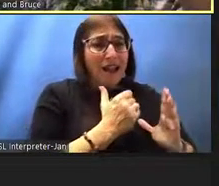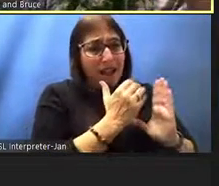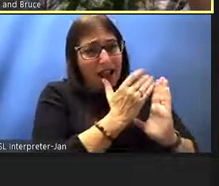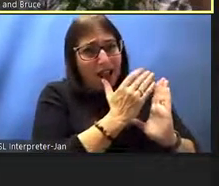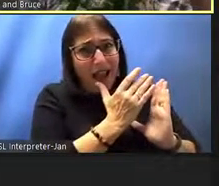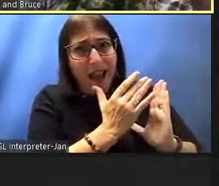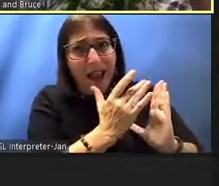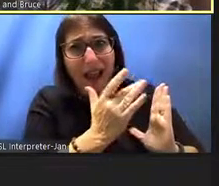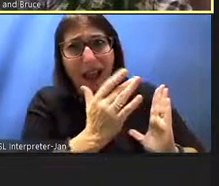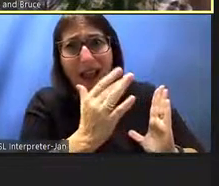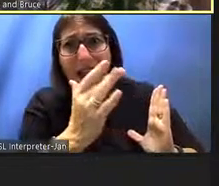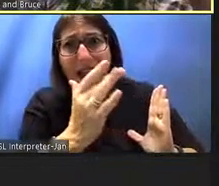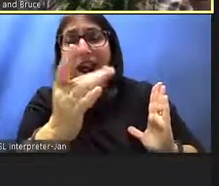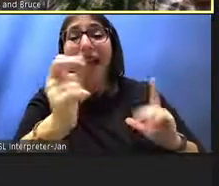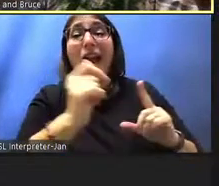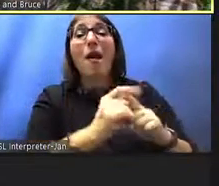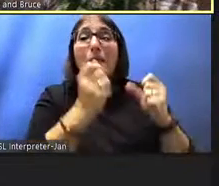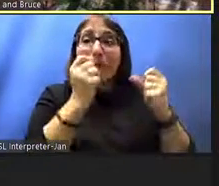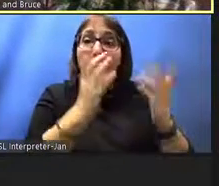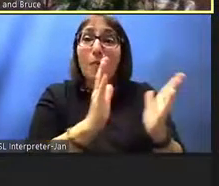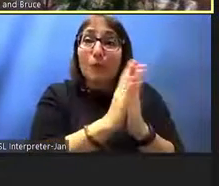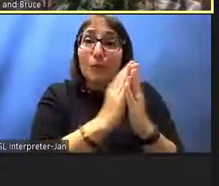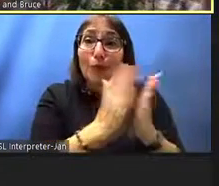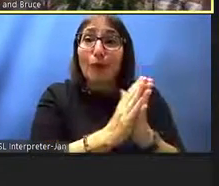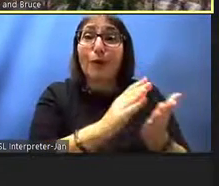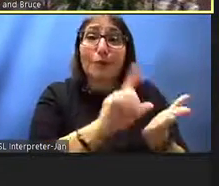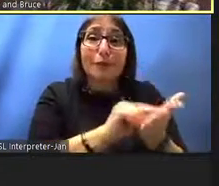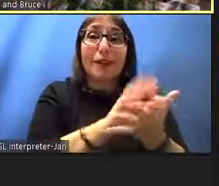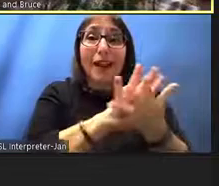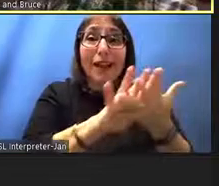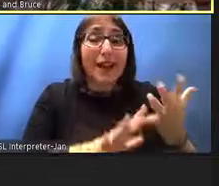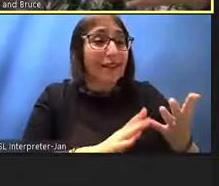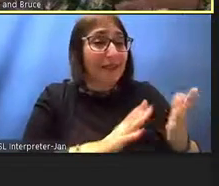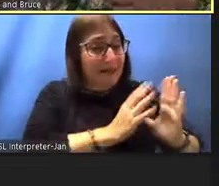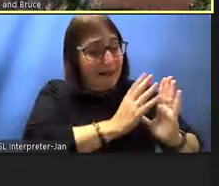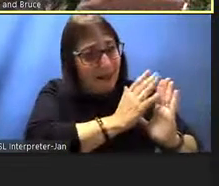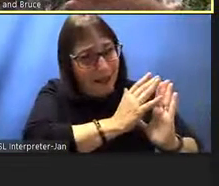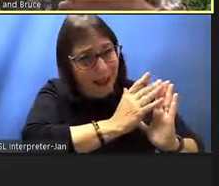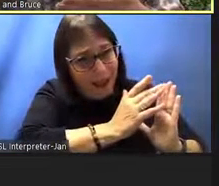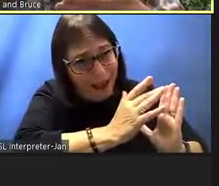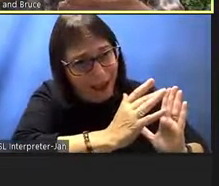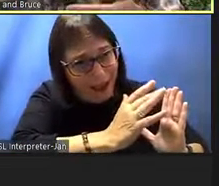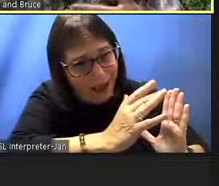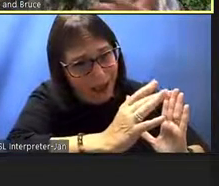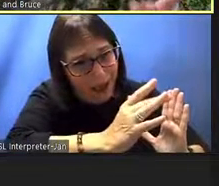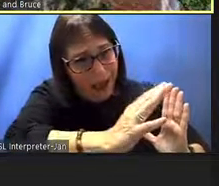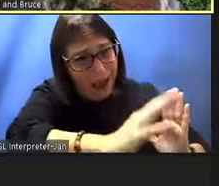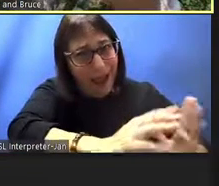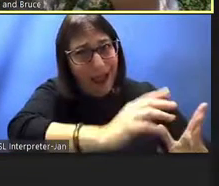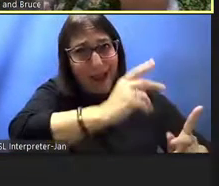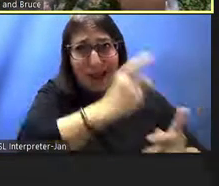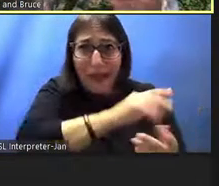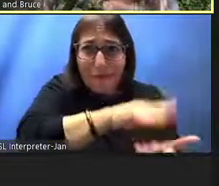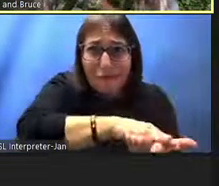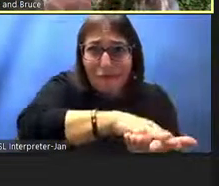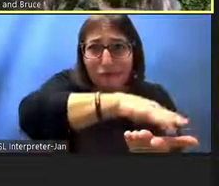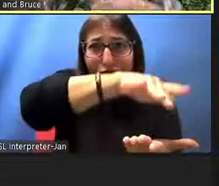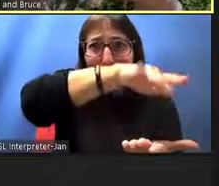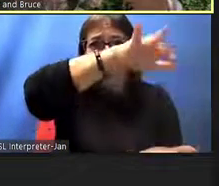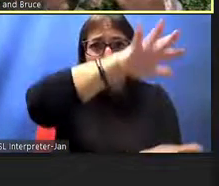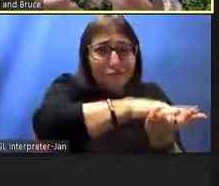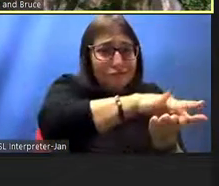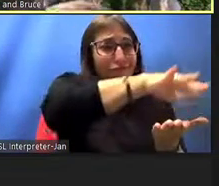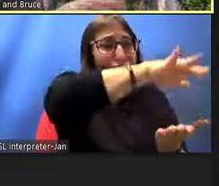of that time you know when time changes very quickly especially as we live it today there are new concepts